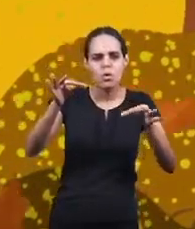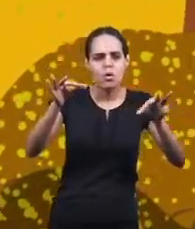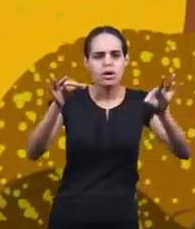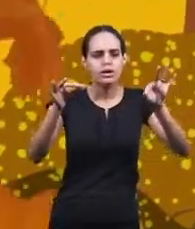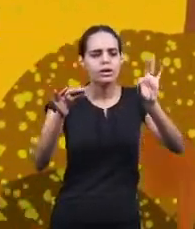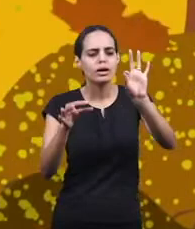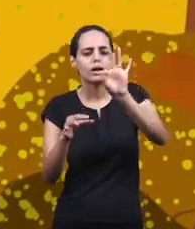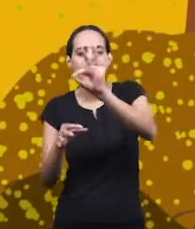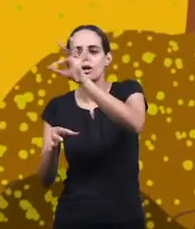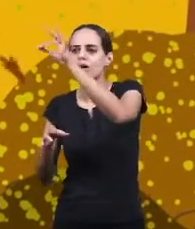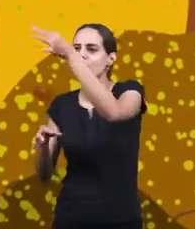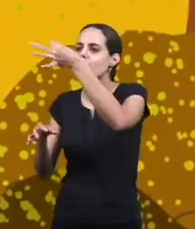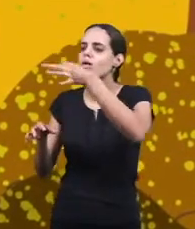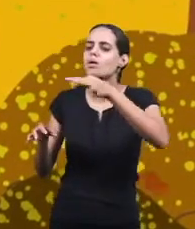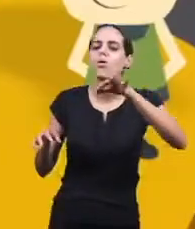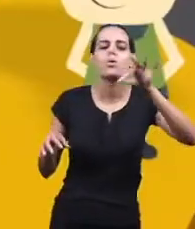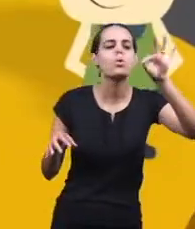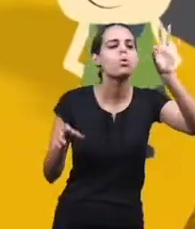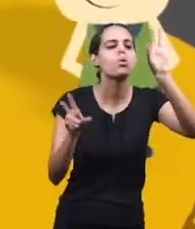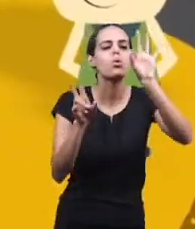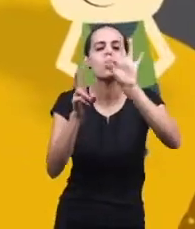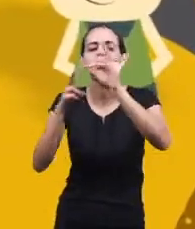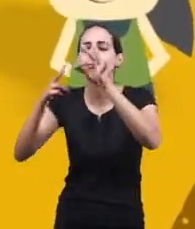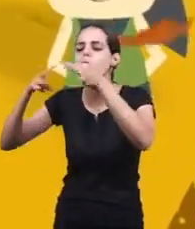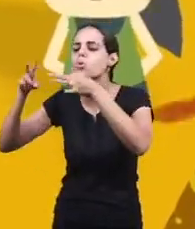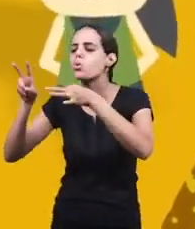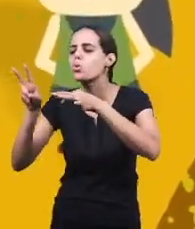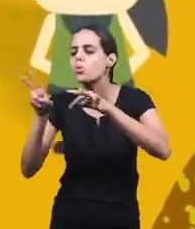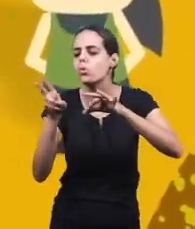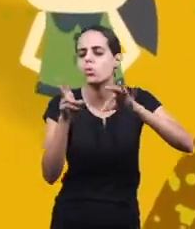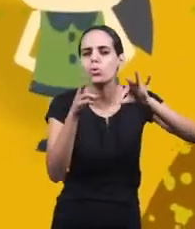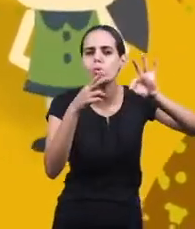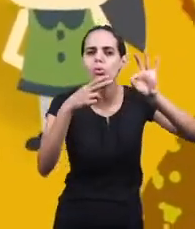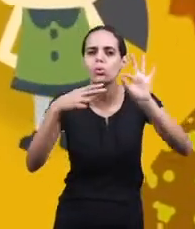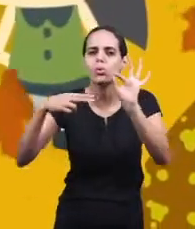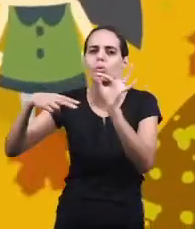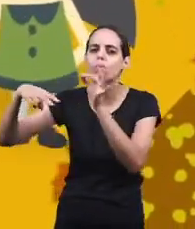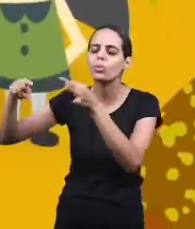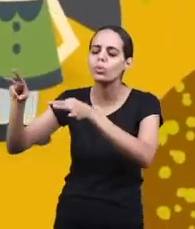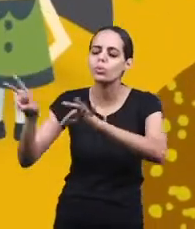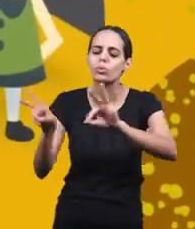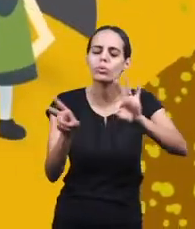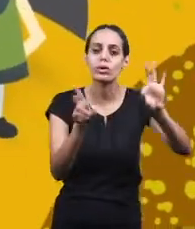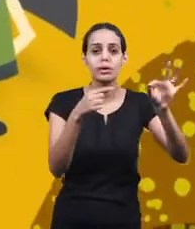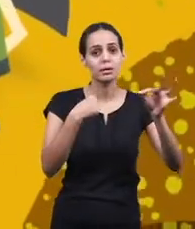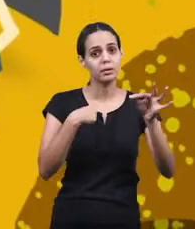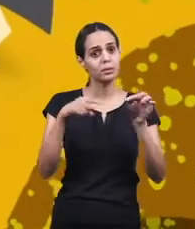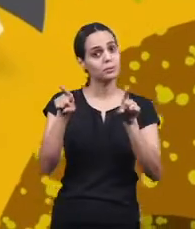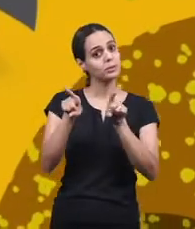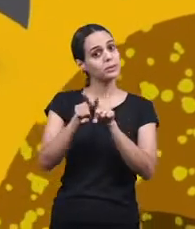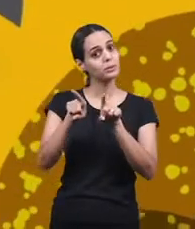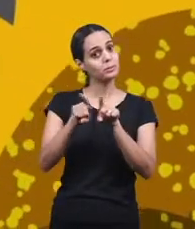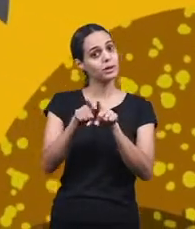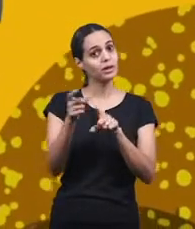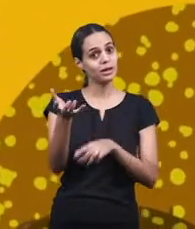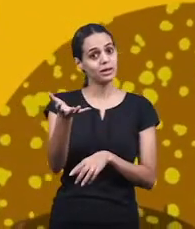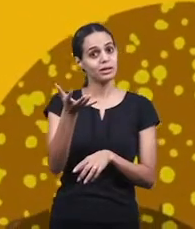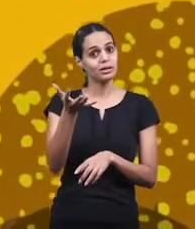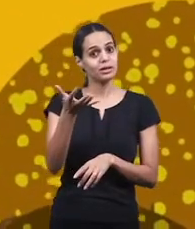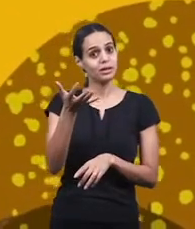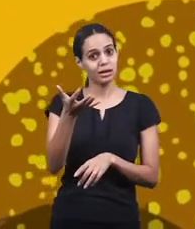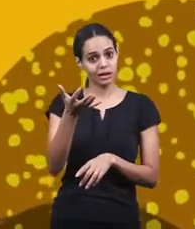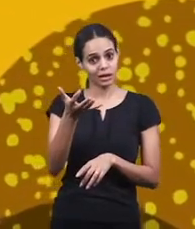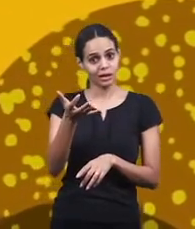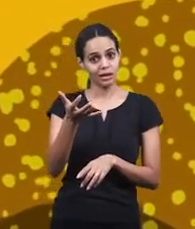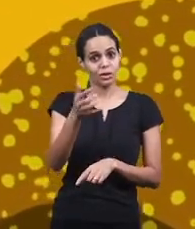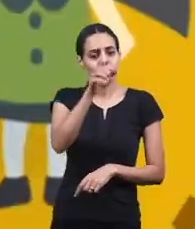blowing in the wind this way in that in the breeze I also want to be